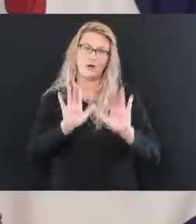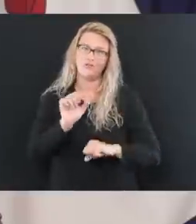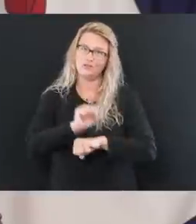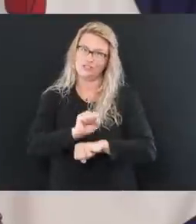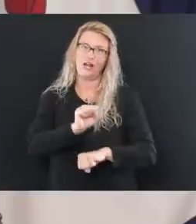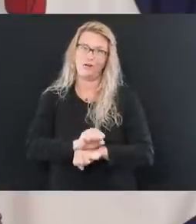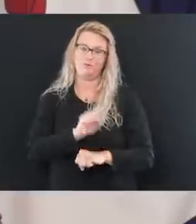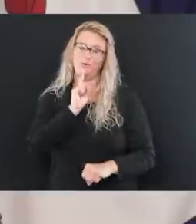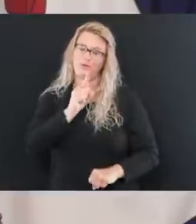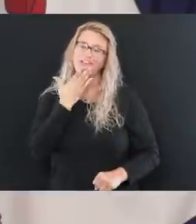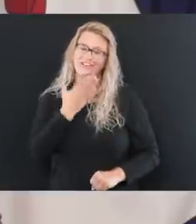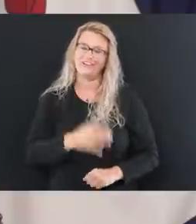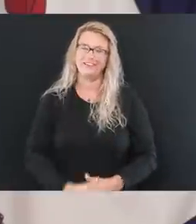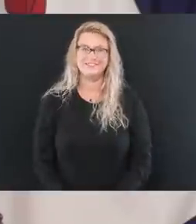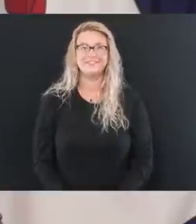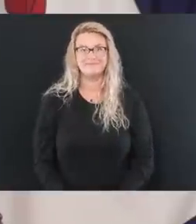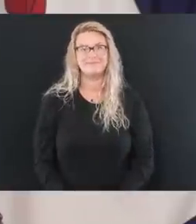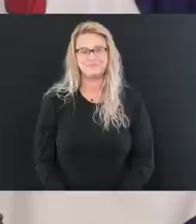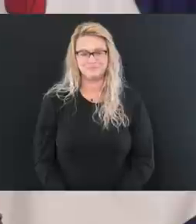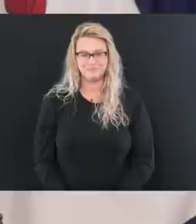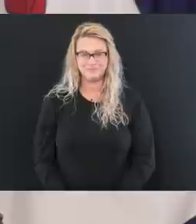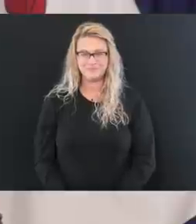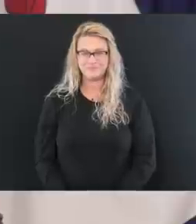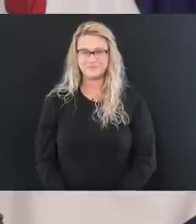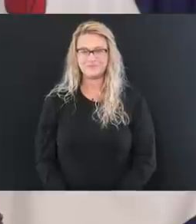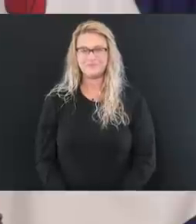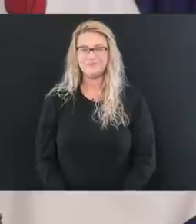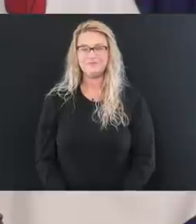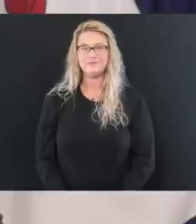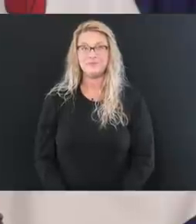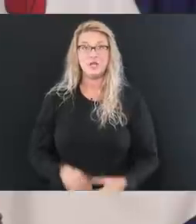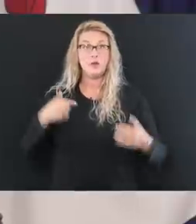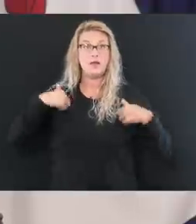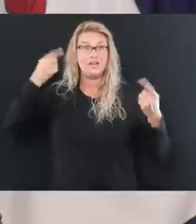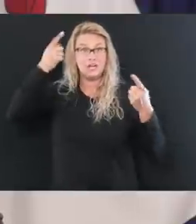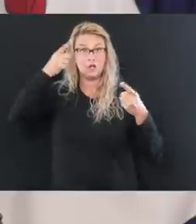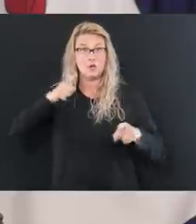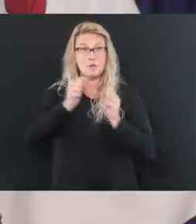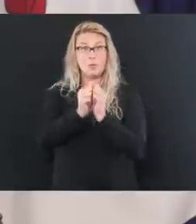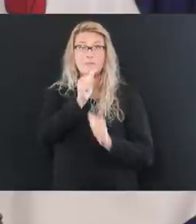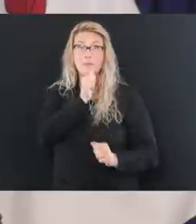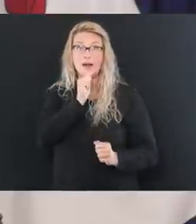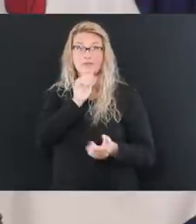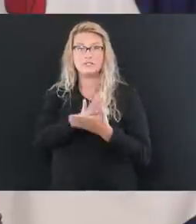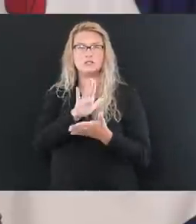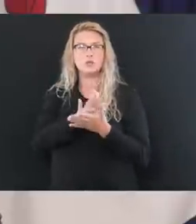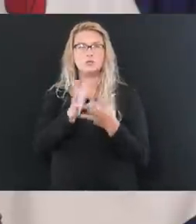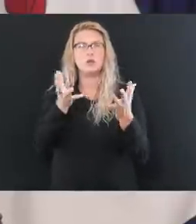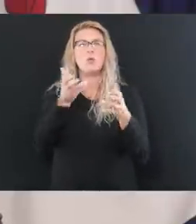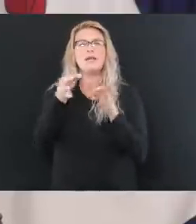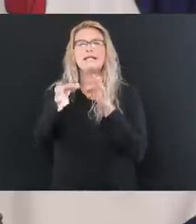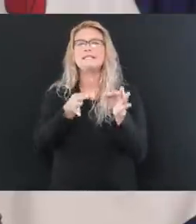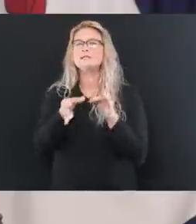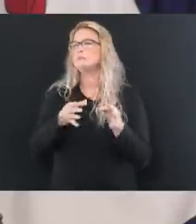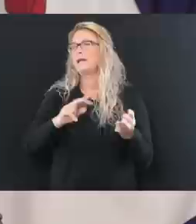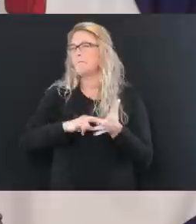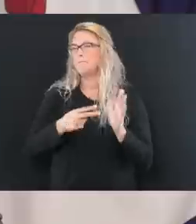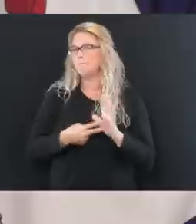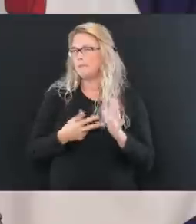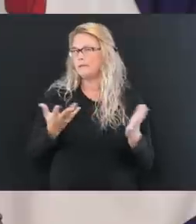That's really good. Really, really good. We've reached an agreement with our private schools, and I'm going to explain to you what that is.